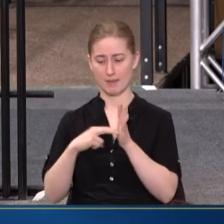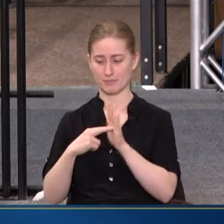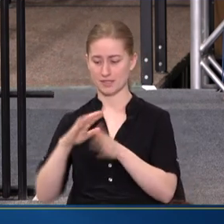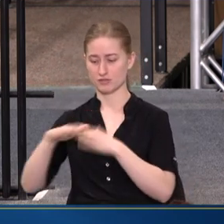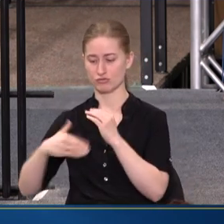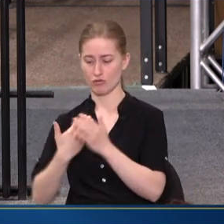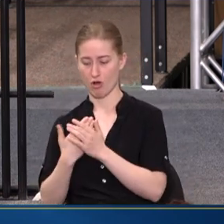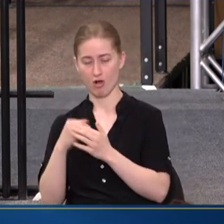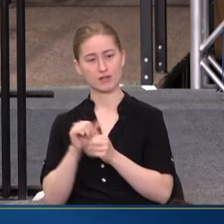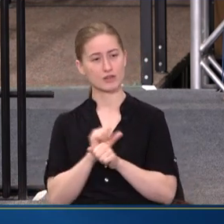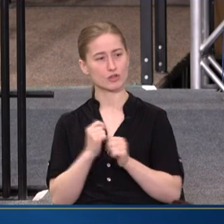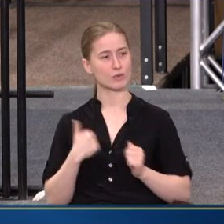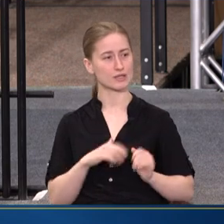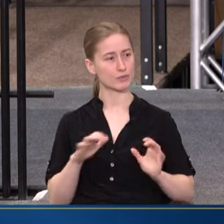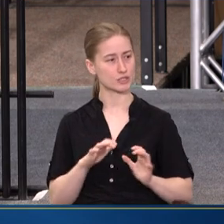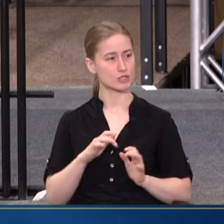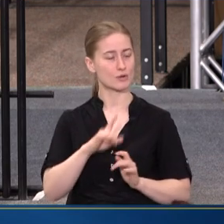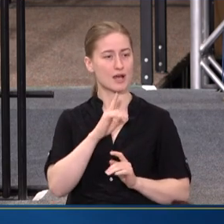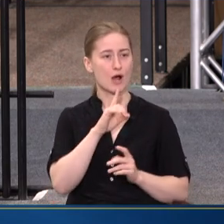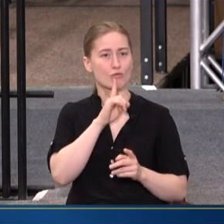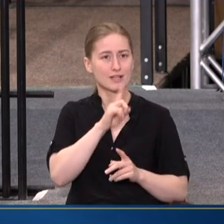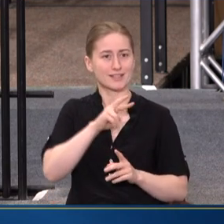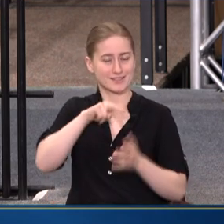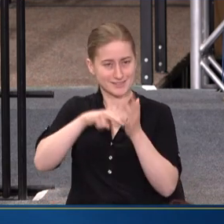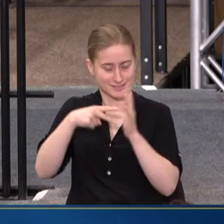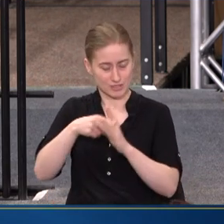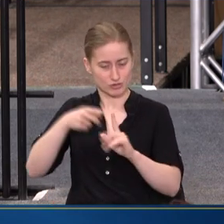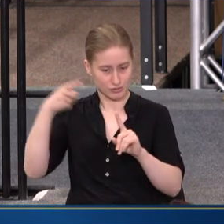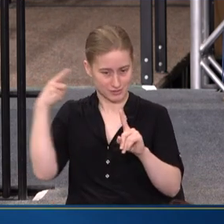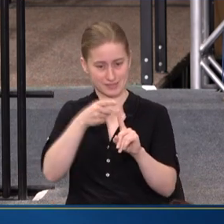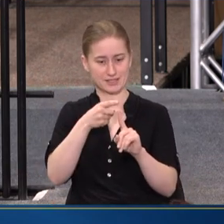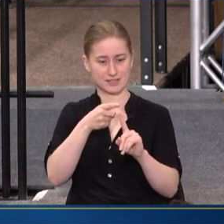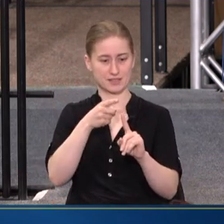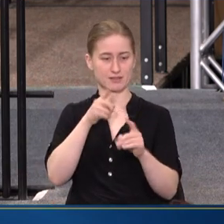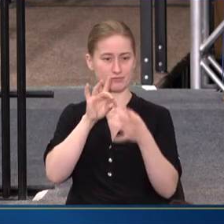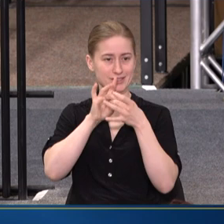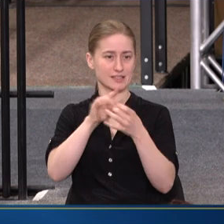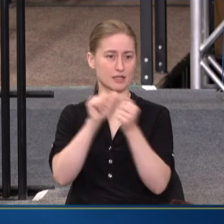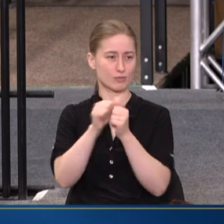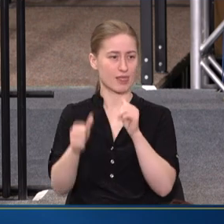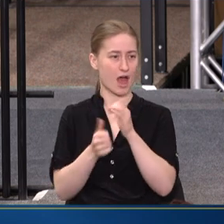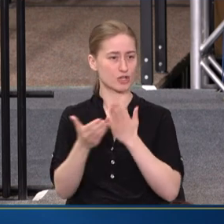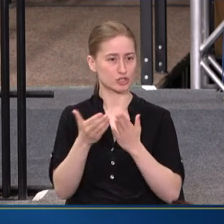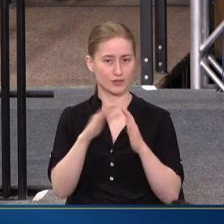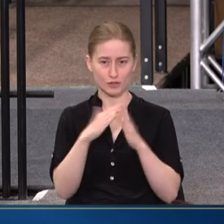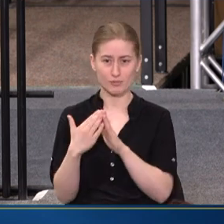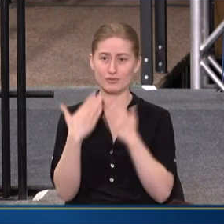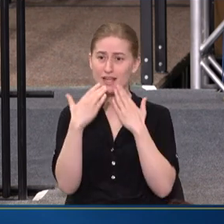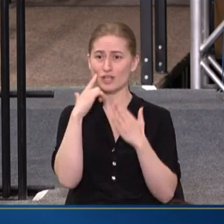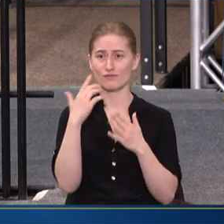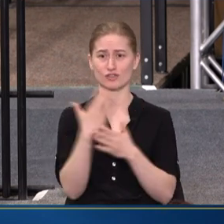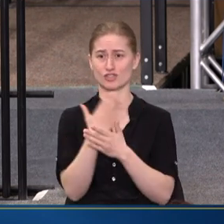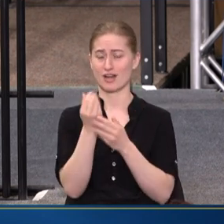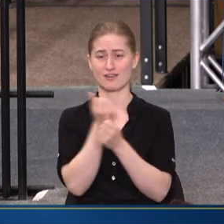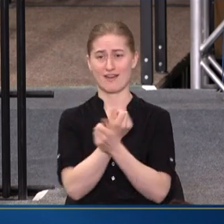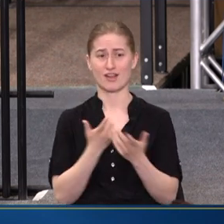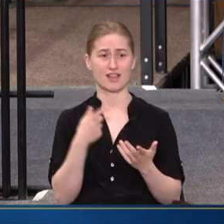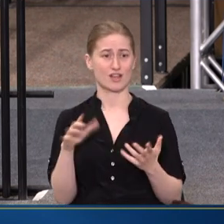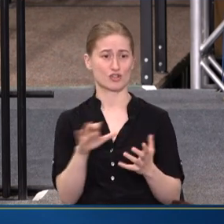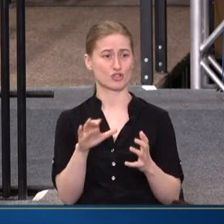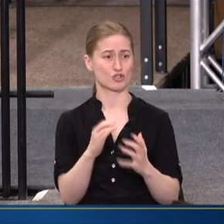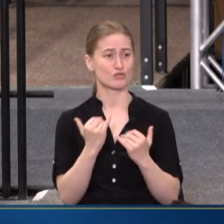WORK THAT WE DO AND HOW TO REALLY, WITH INTENTIONALITY, REACH UNDERSERVED COMMUNITIES. AND THANK YOU FOR SHARING EVERYTHING YOU'RE DOING